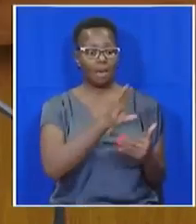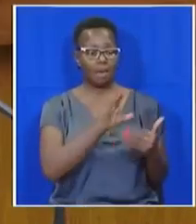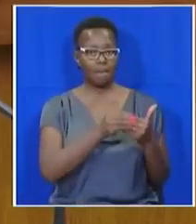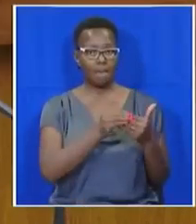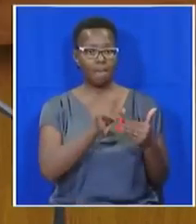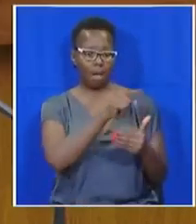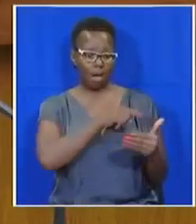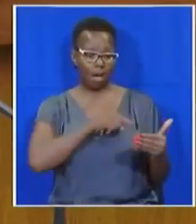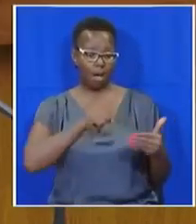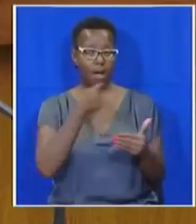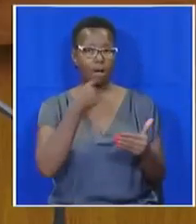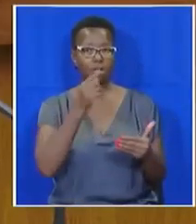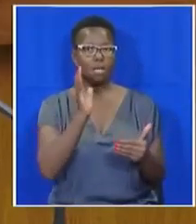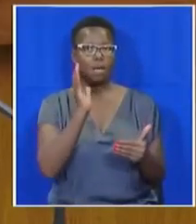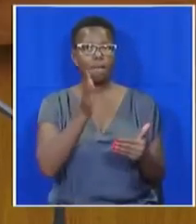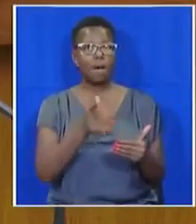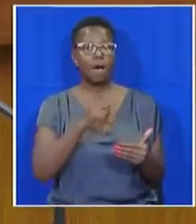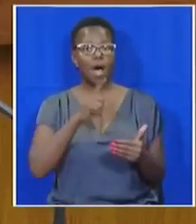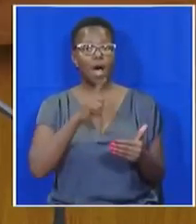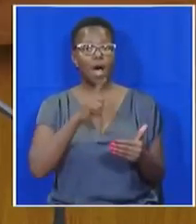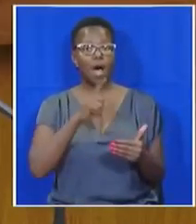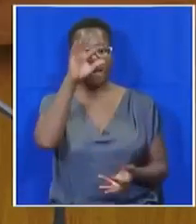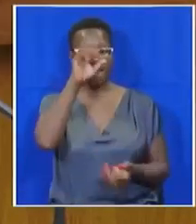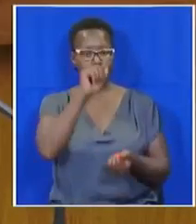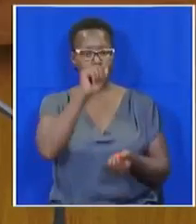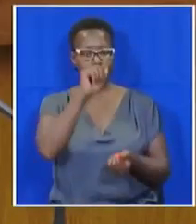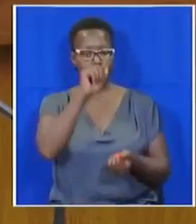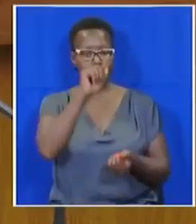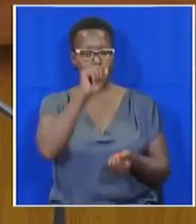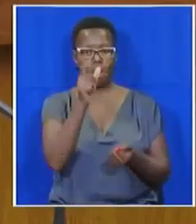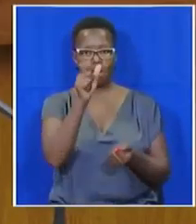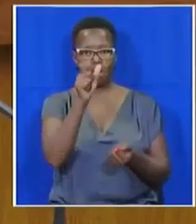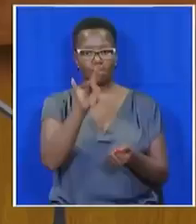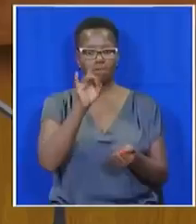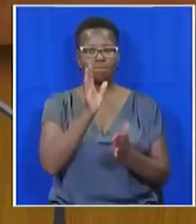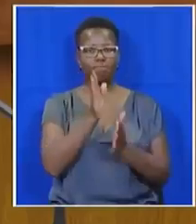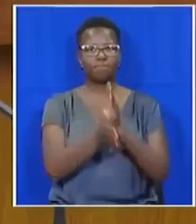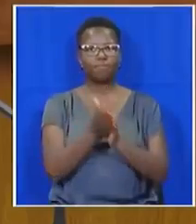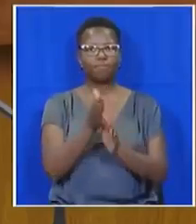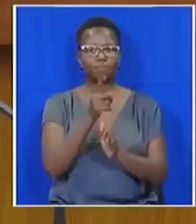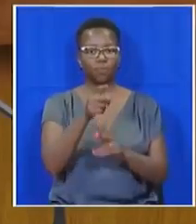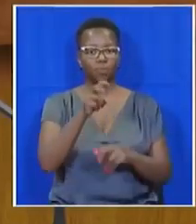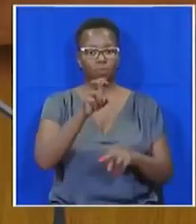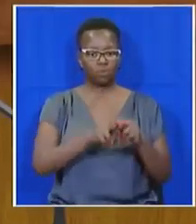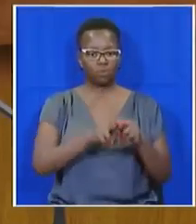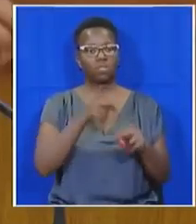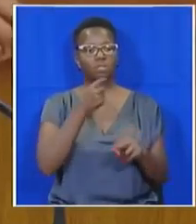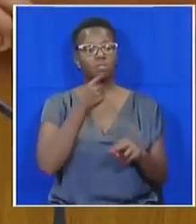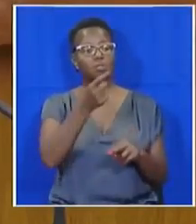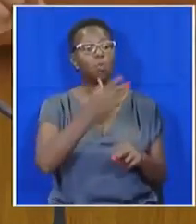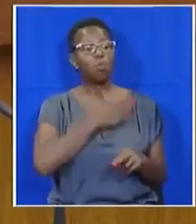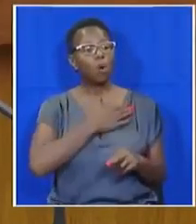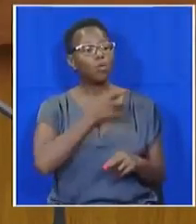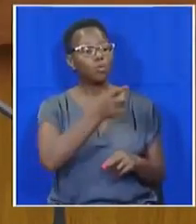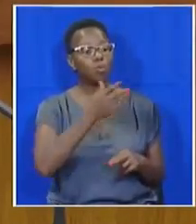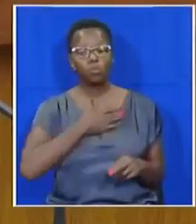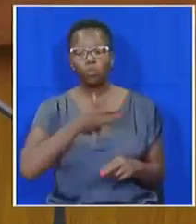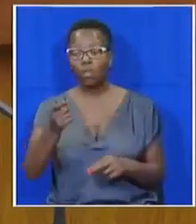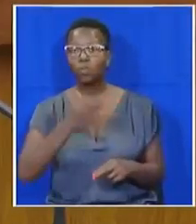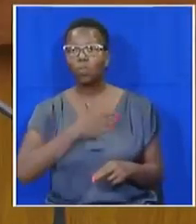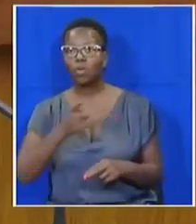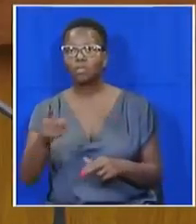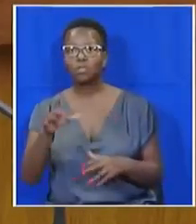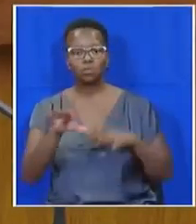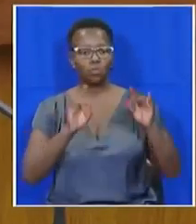told that they must just shortlist and pick one applicant. So basically you sit there and you say, who do you want, who do you want, who do you